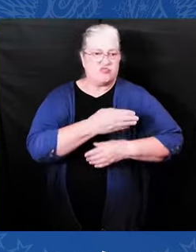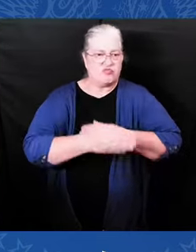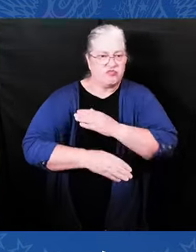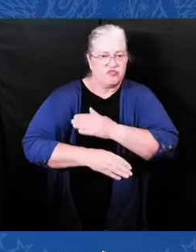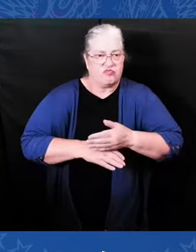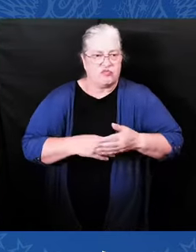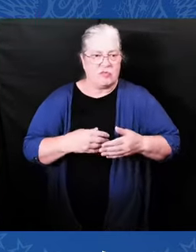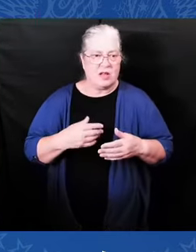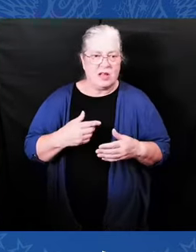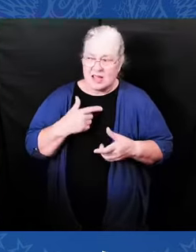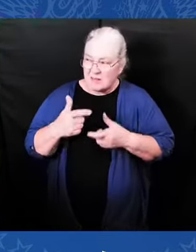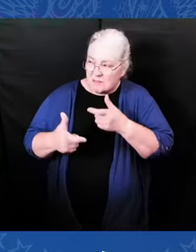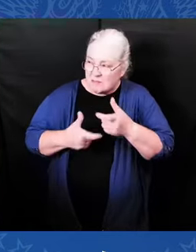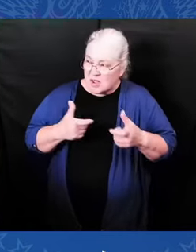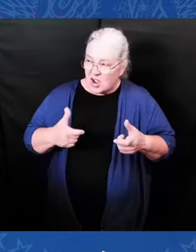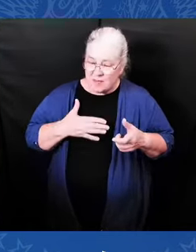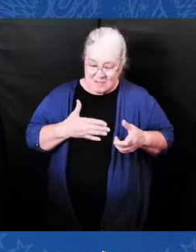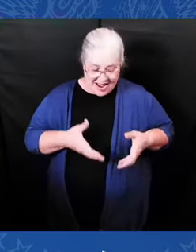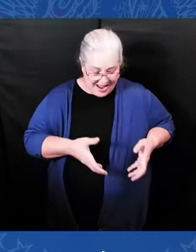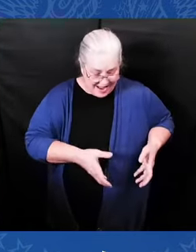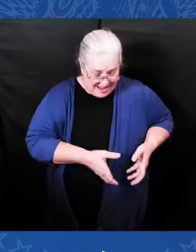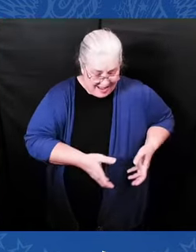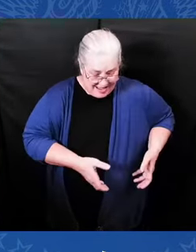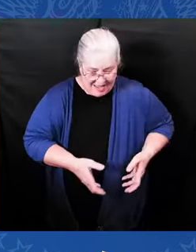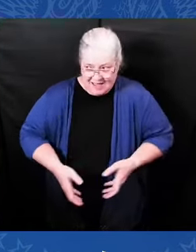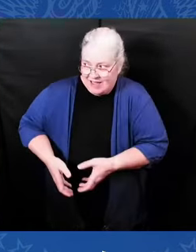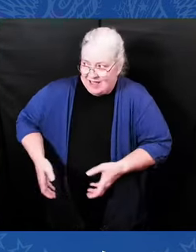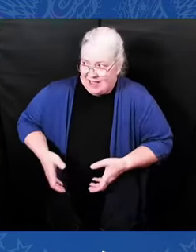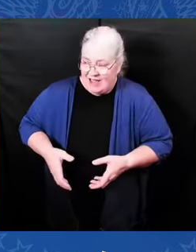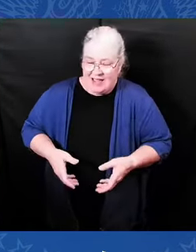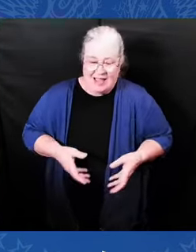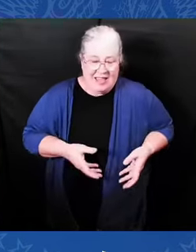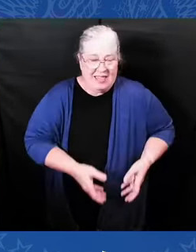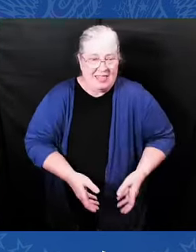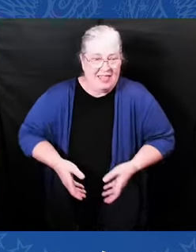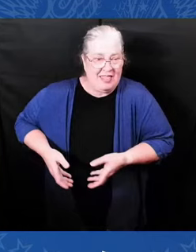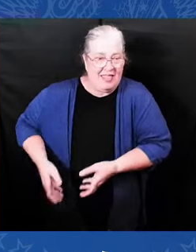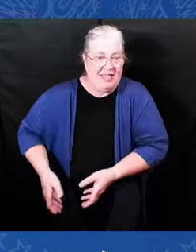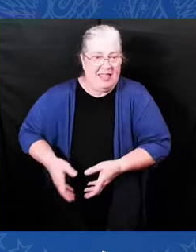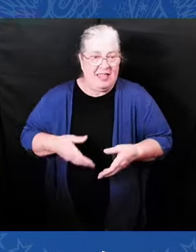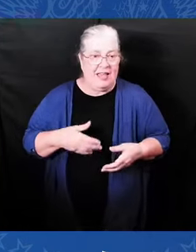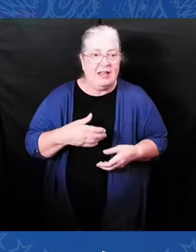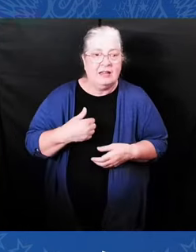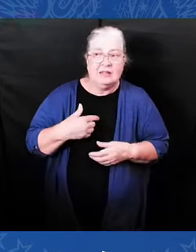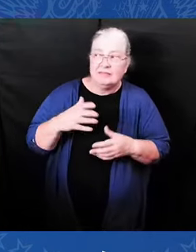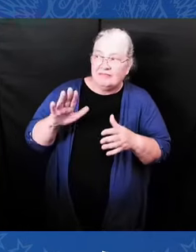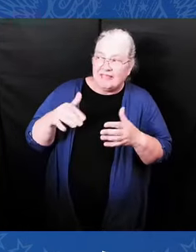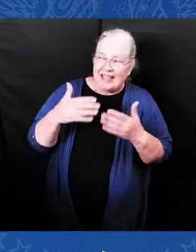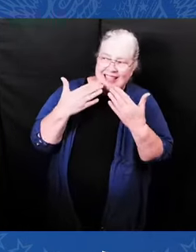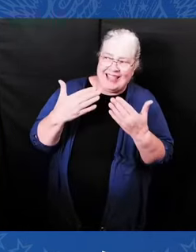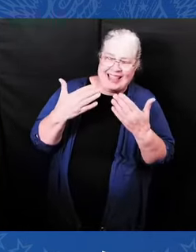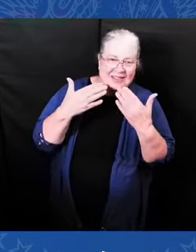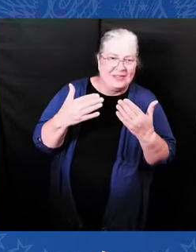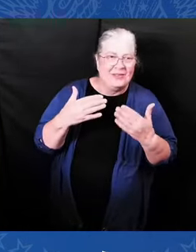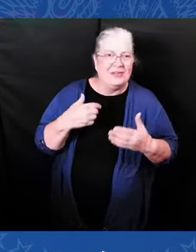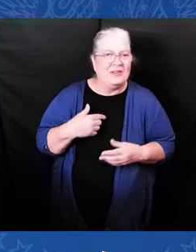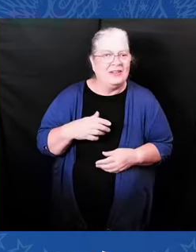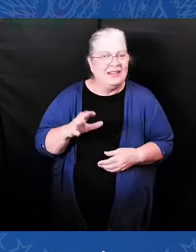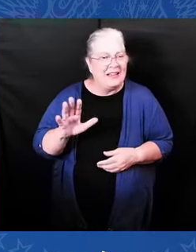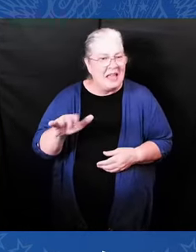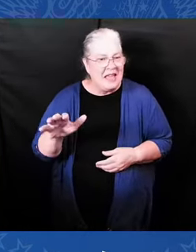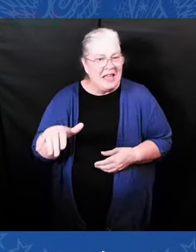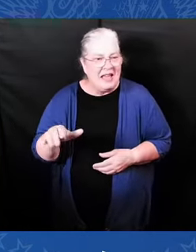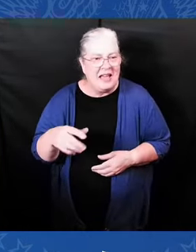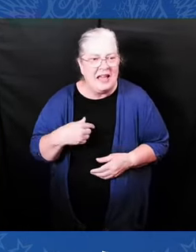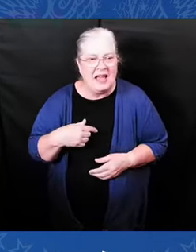Because they both have the light off on the mic, you know, you're — you're all here to listen to the new edition. Mike Bivins, 40